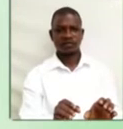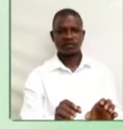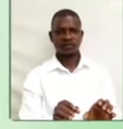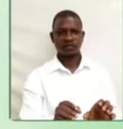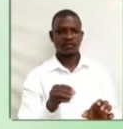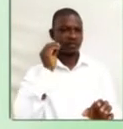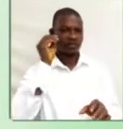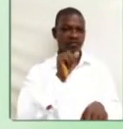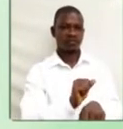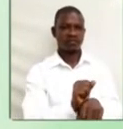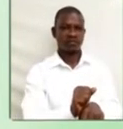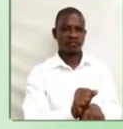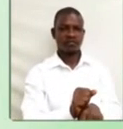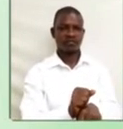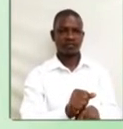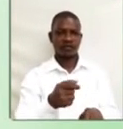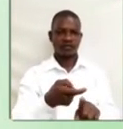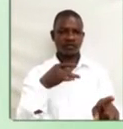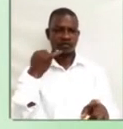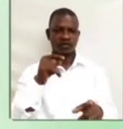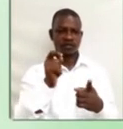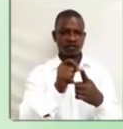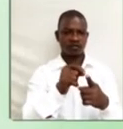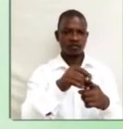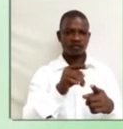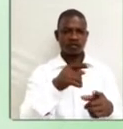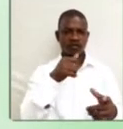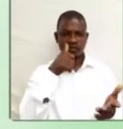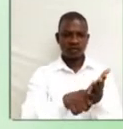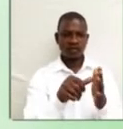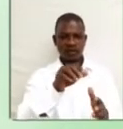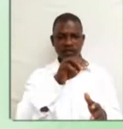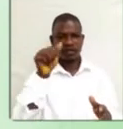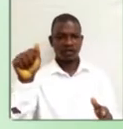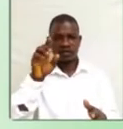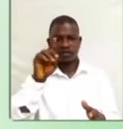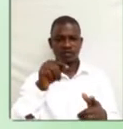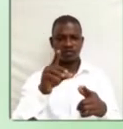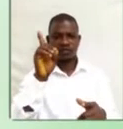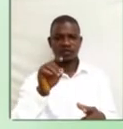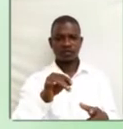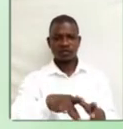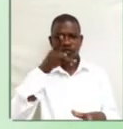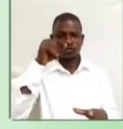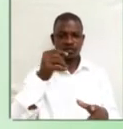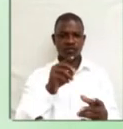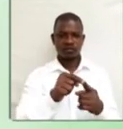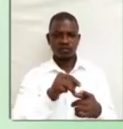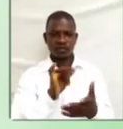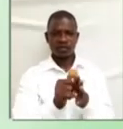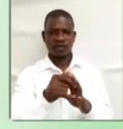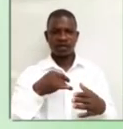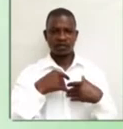Assignment. From the words letter A to D. Choose the word that has the same consonant